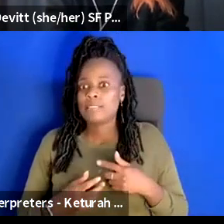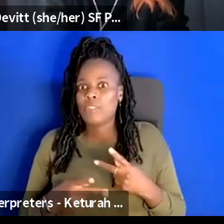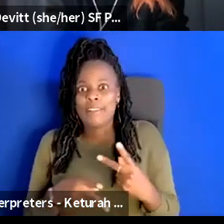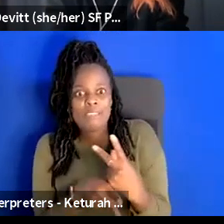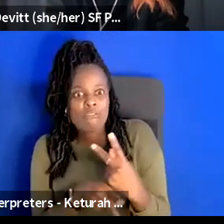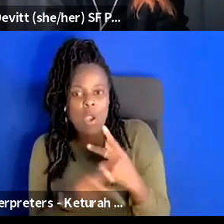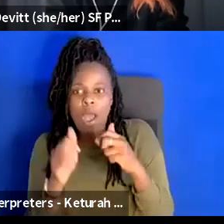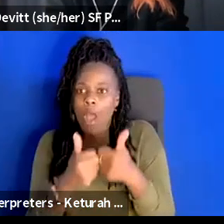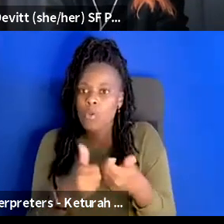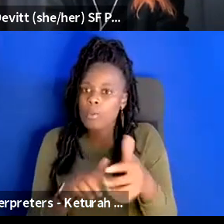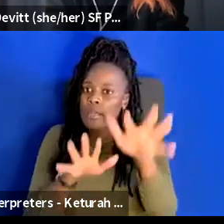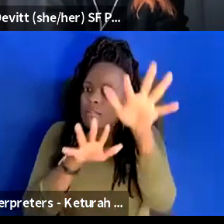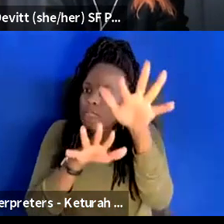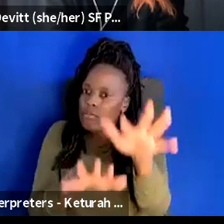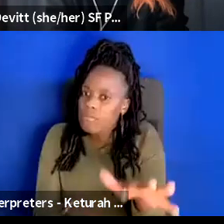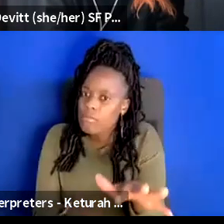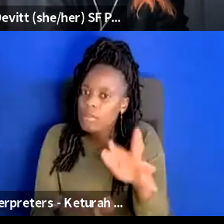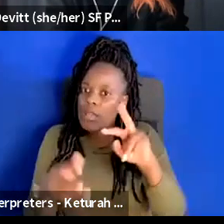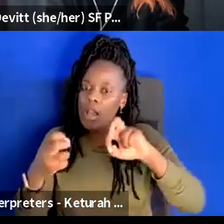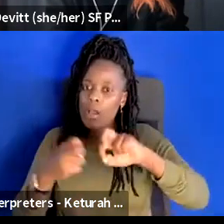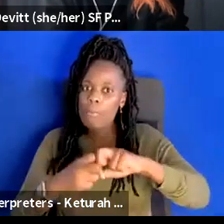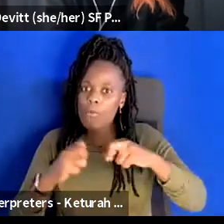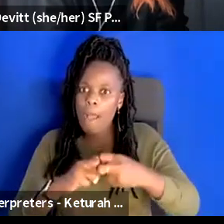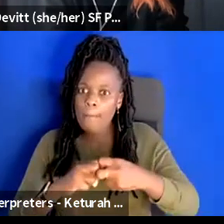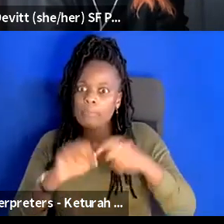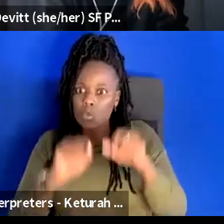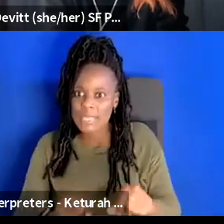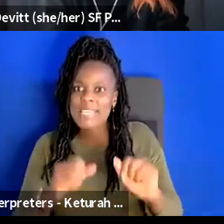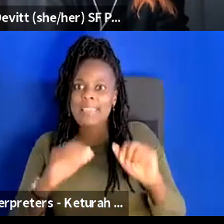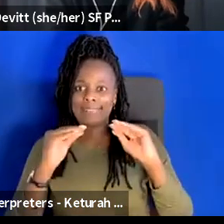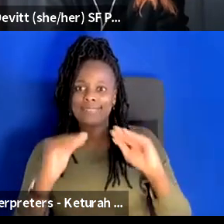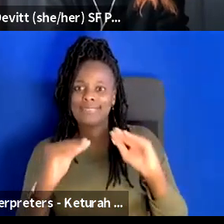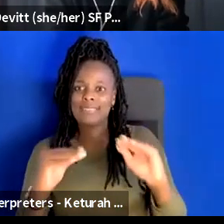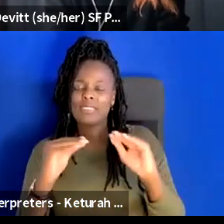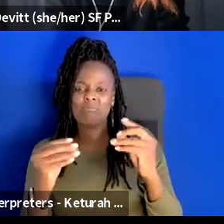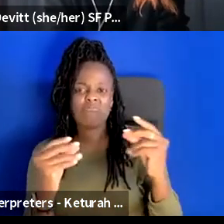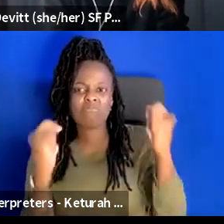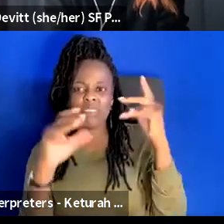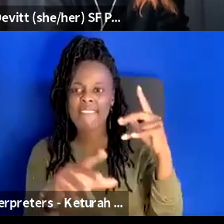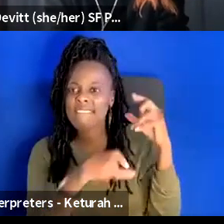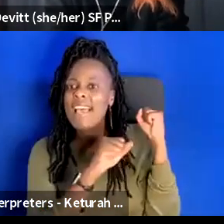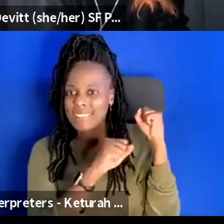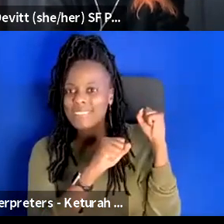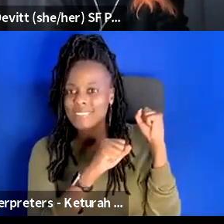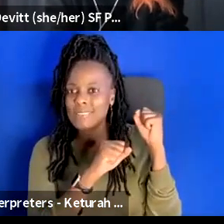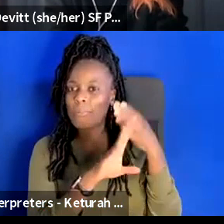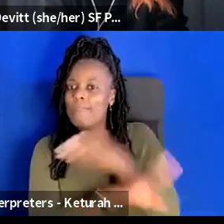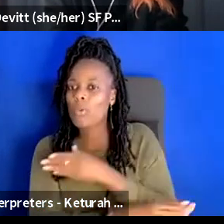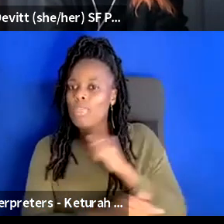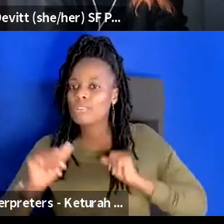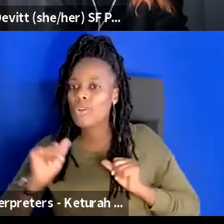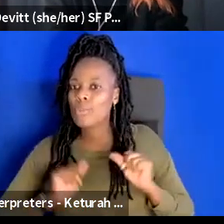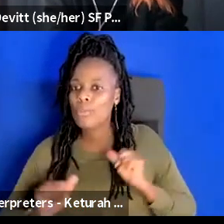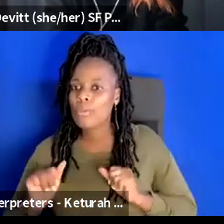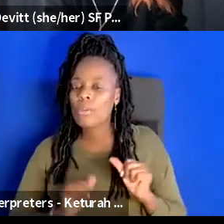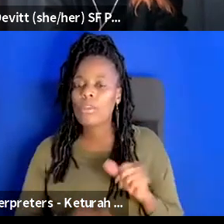point that we can get to education in a very short amount of time um so what that means in terms of theater making in general is i think that